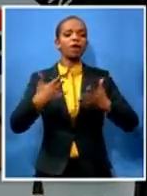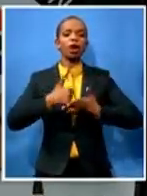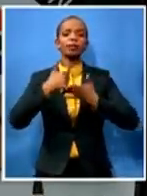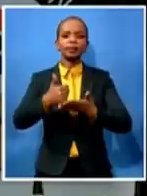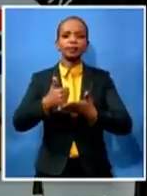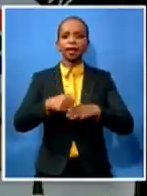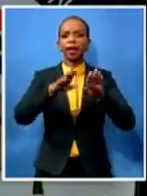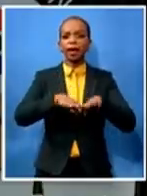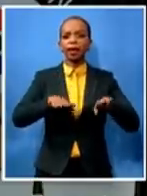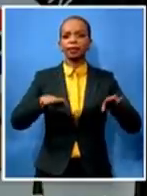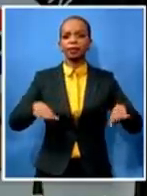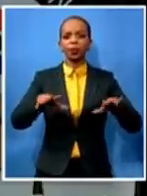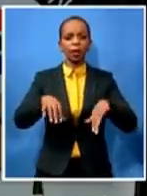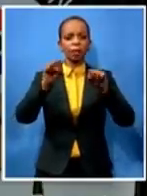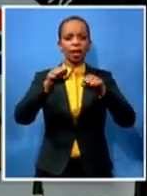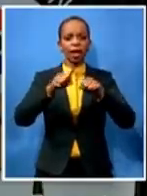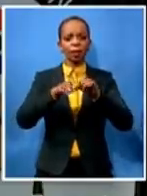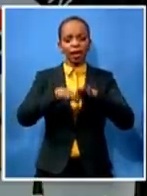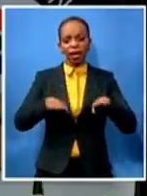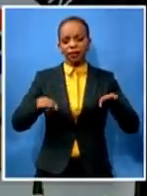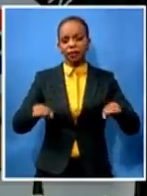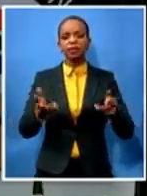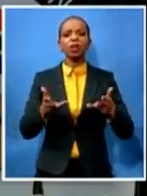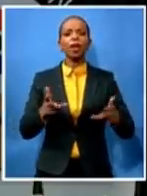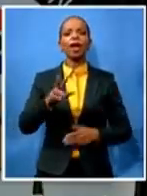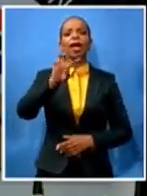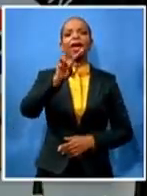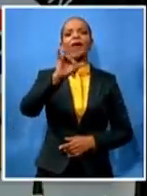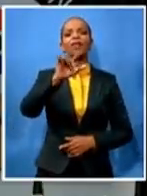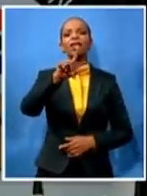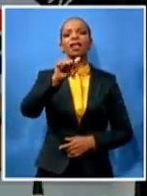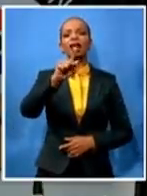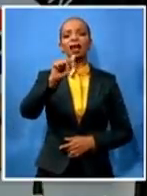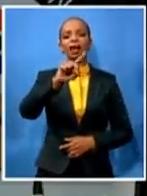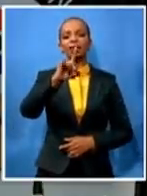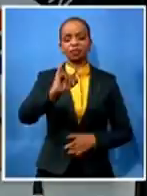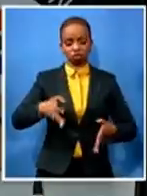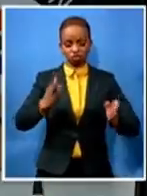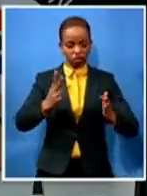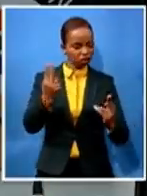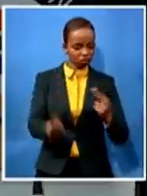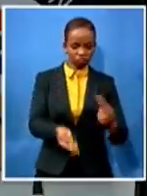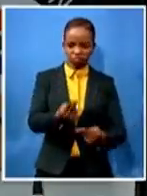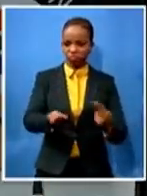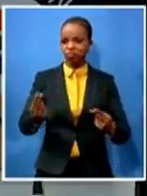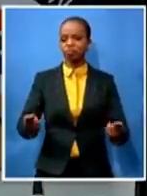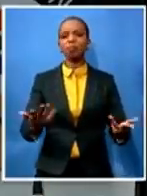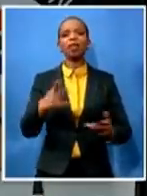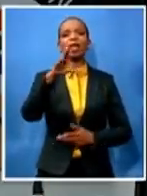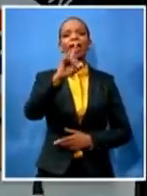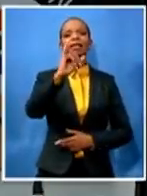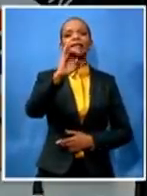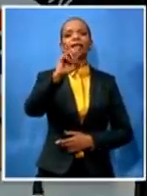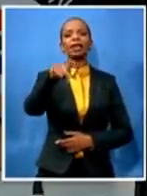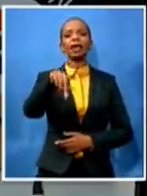we picked up kids in deep roof we picked up kids in kahiso and because of this social mobilization we had a